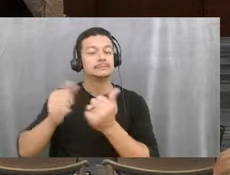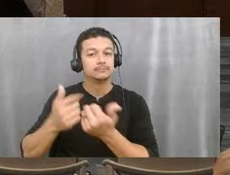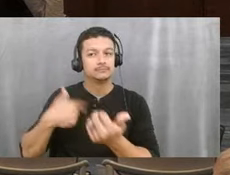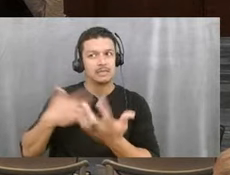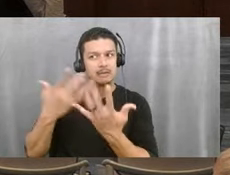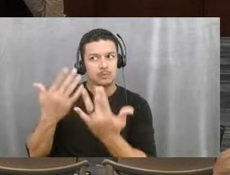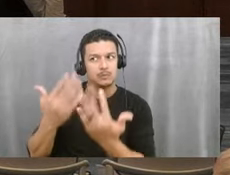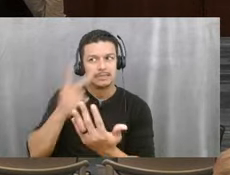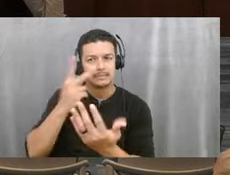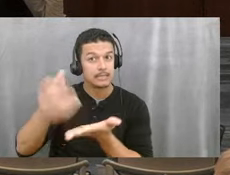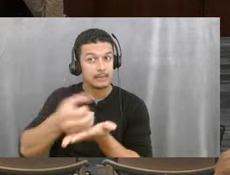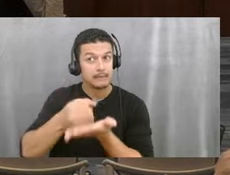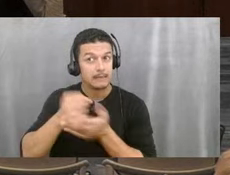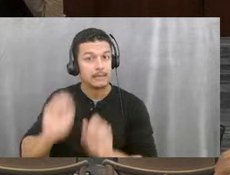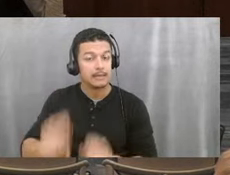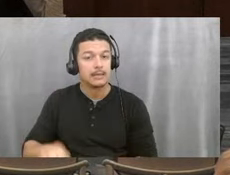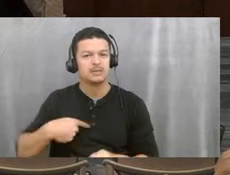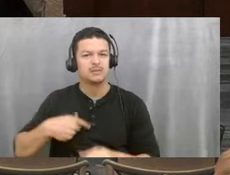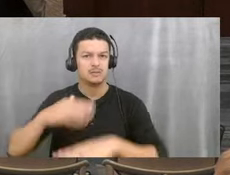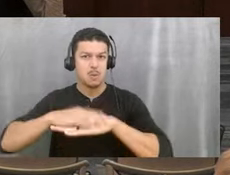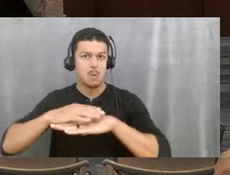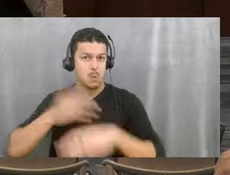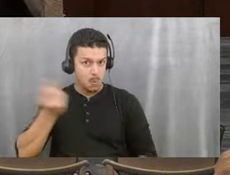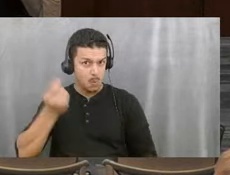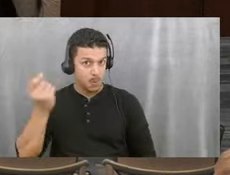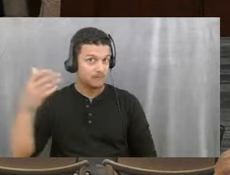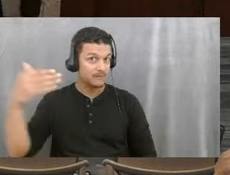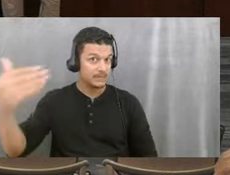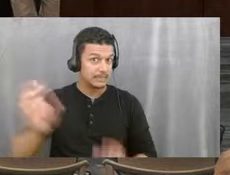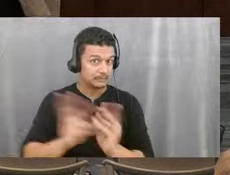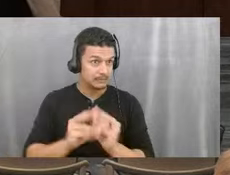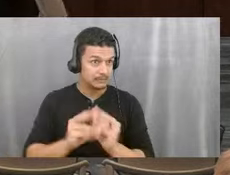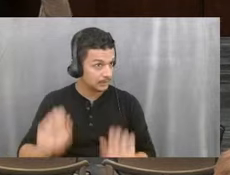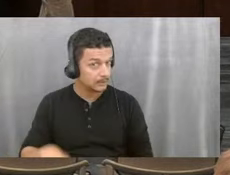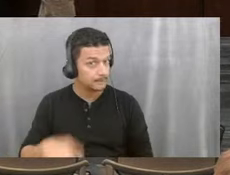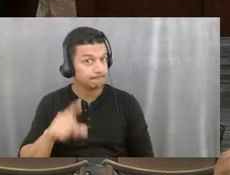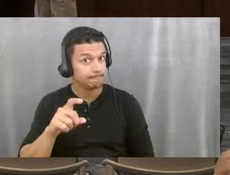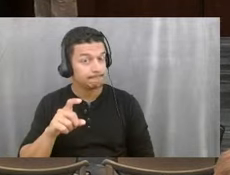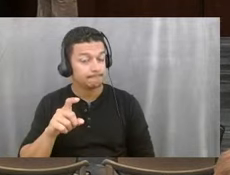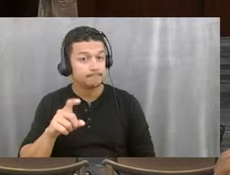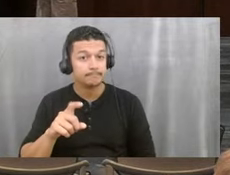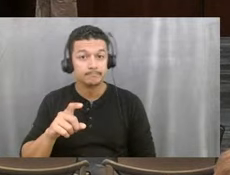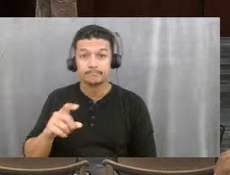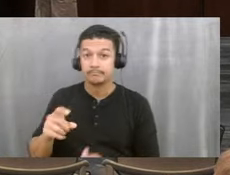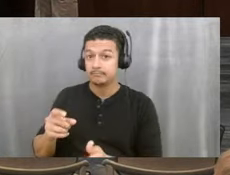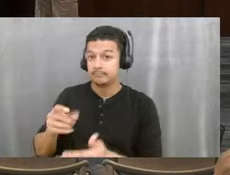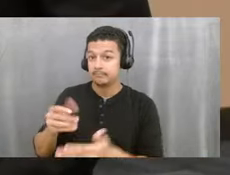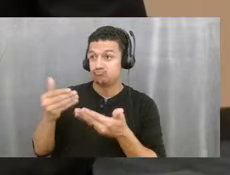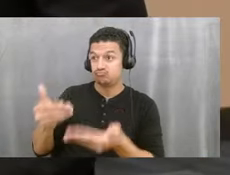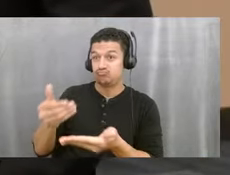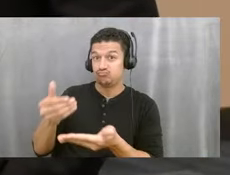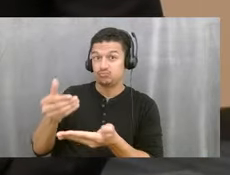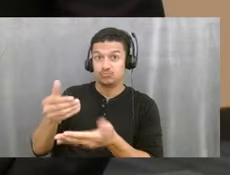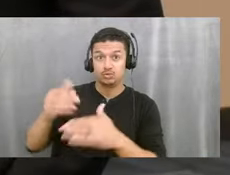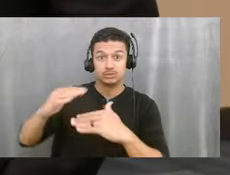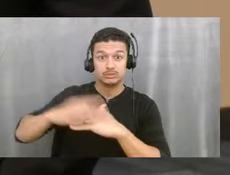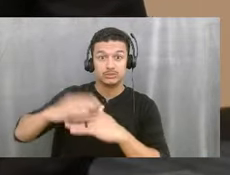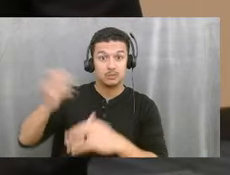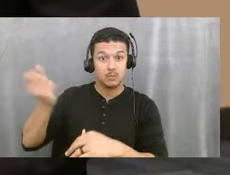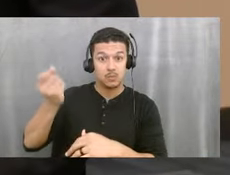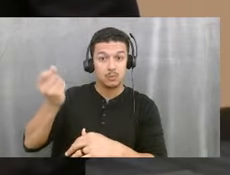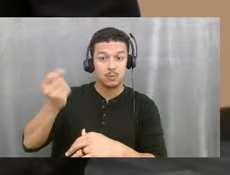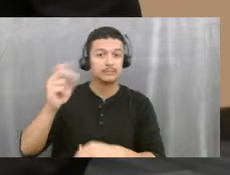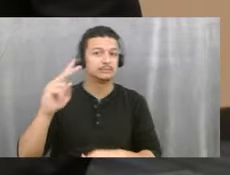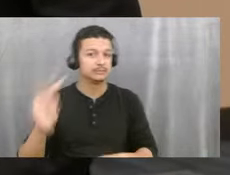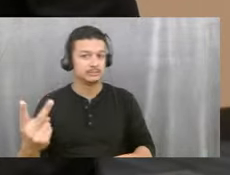that's why I wanted to table. All right. Motion to table. Okay. Is there a second? Second. We heard a